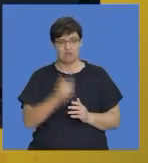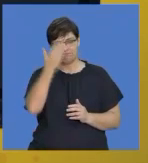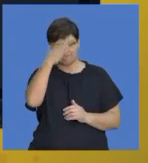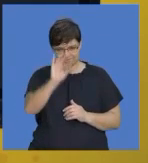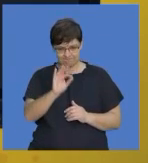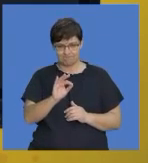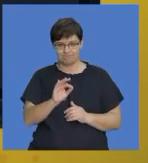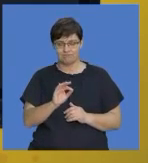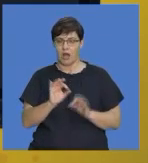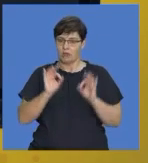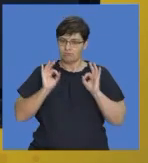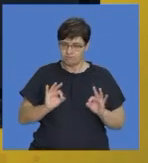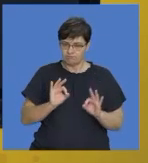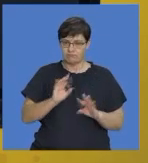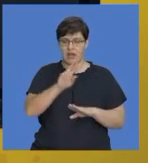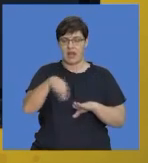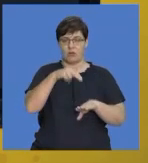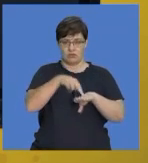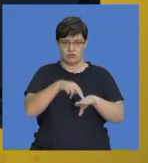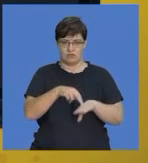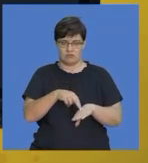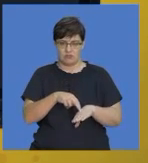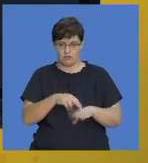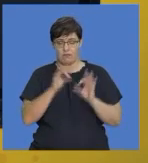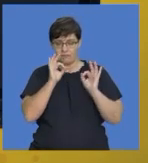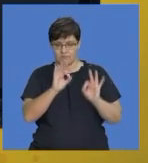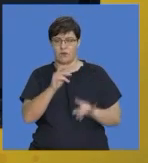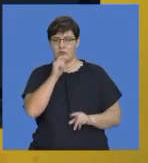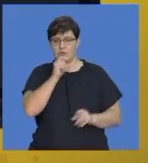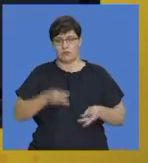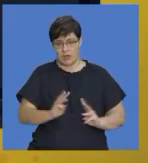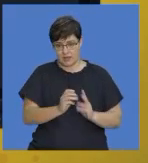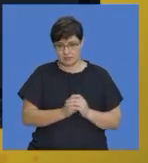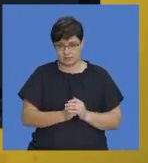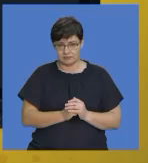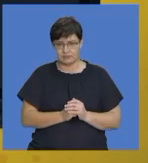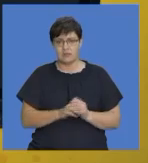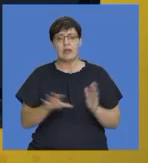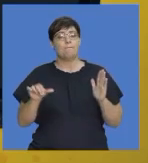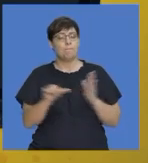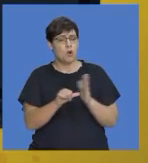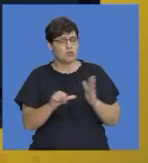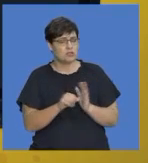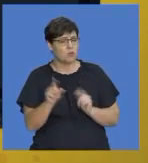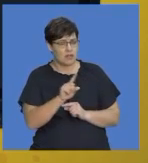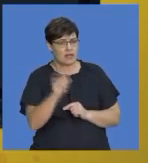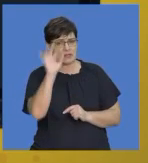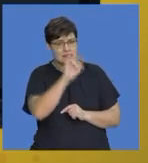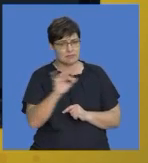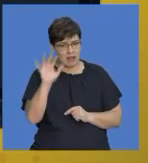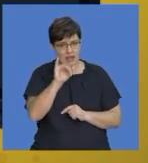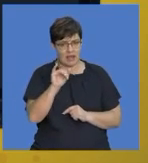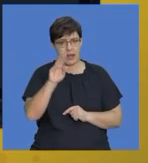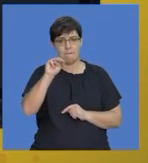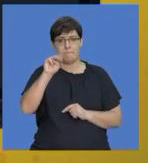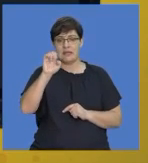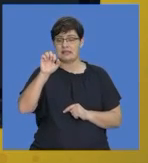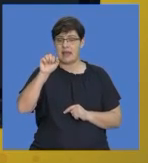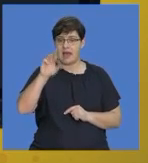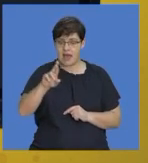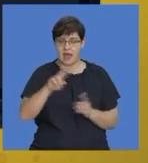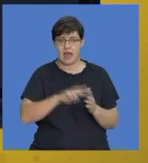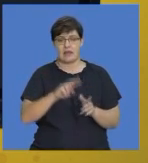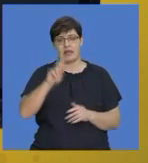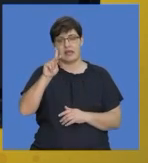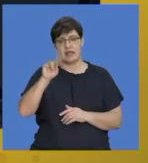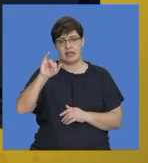streets and it's also very very important to know the spelling of metre and kilometre so that when we are giving